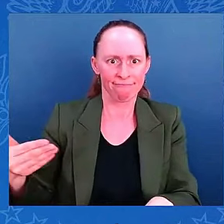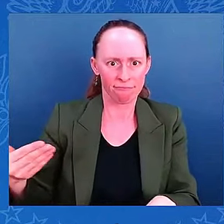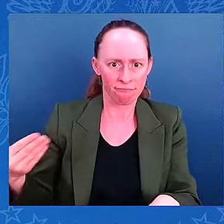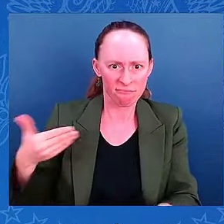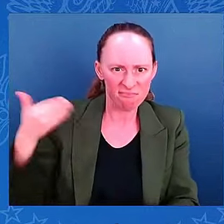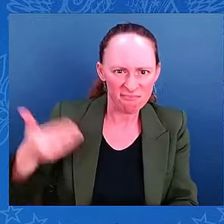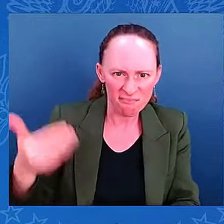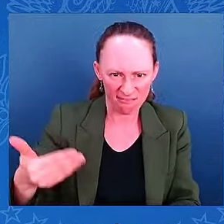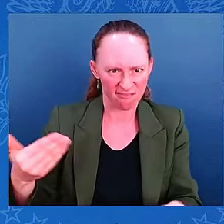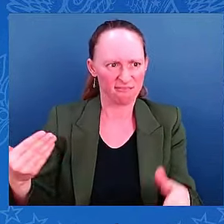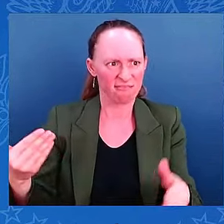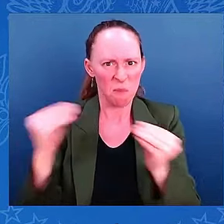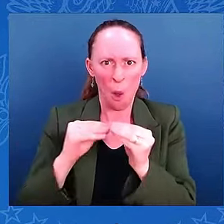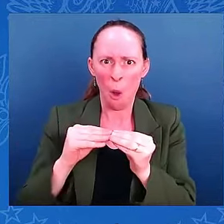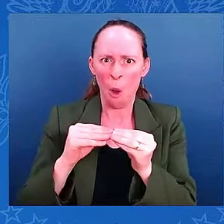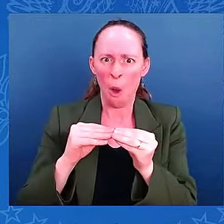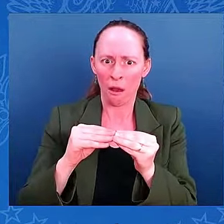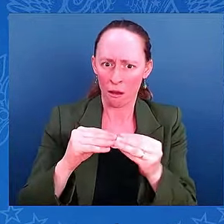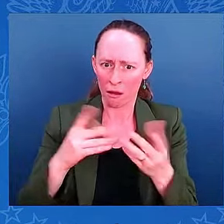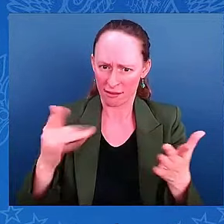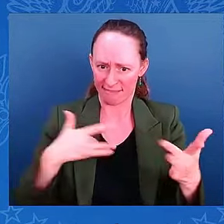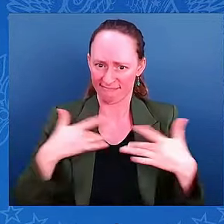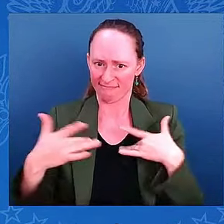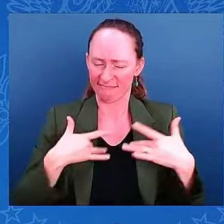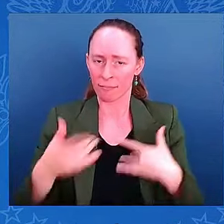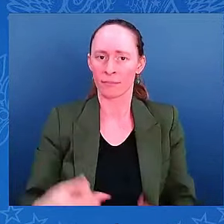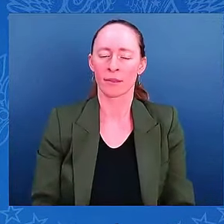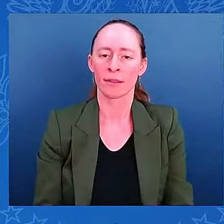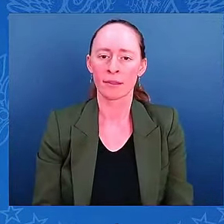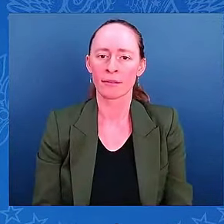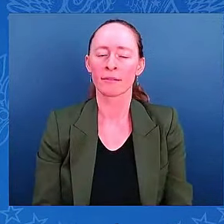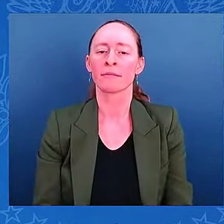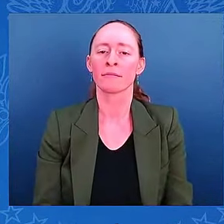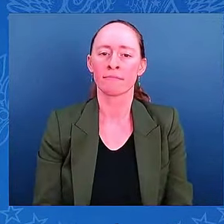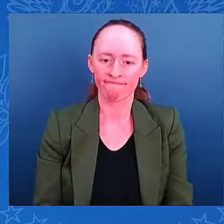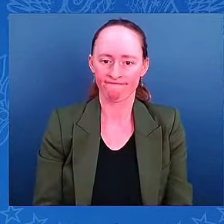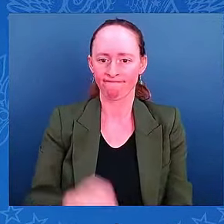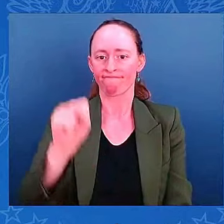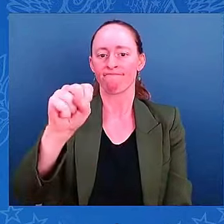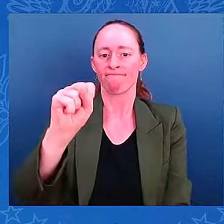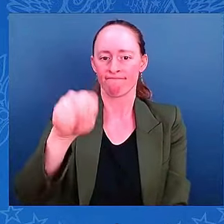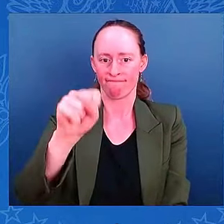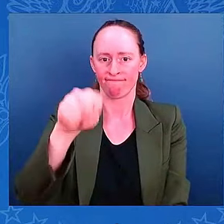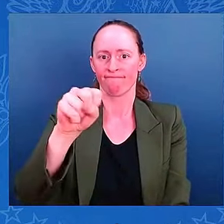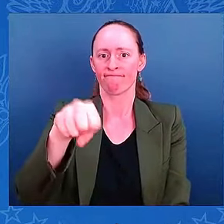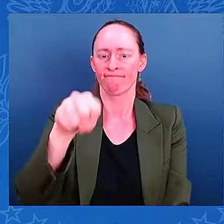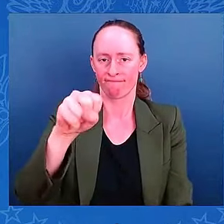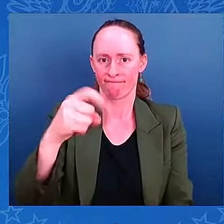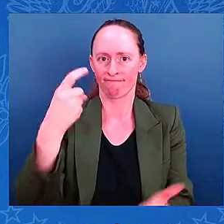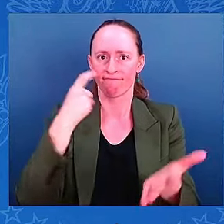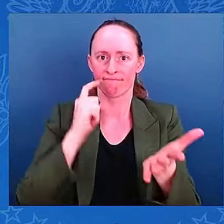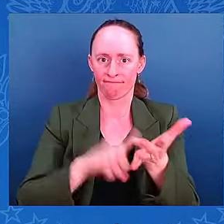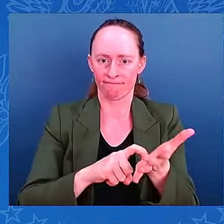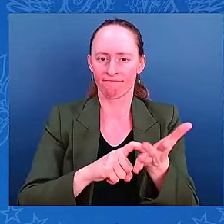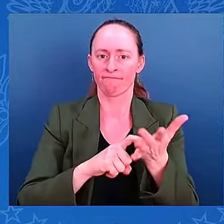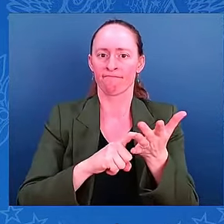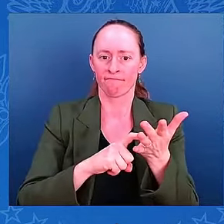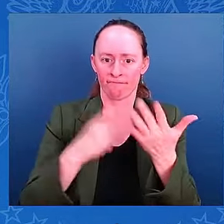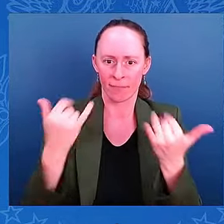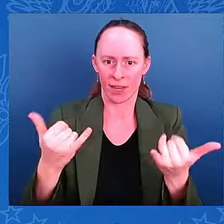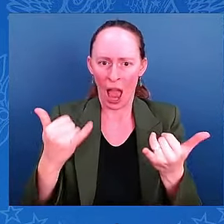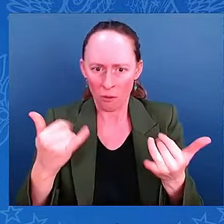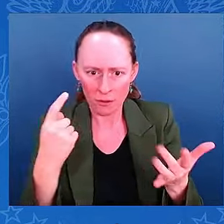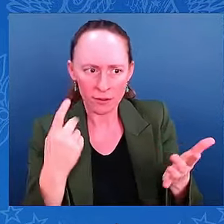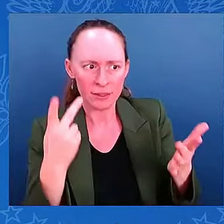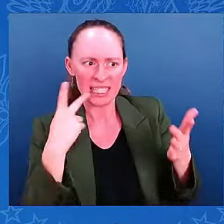Yes, Mr. President. Just a shift of a few miles in the landfall location will make a big difference in what area sees that very worst storm surge.